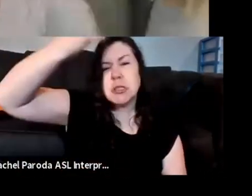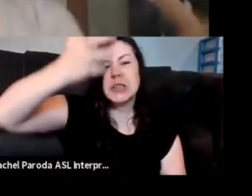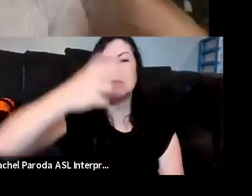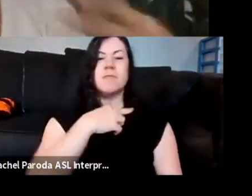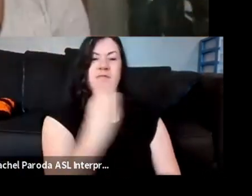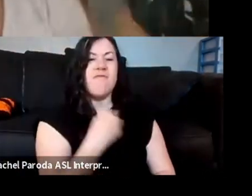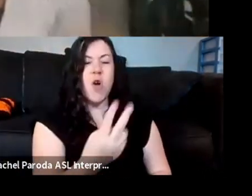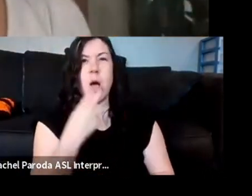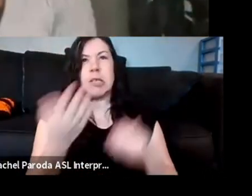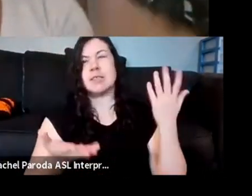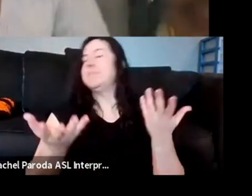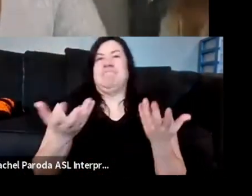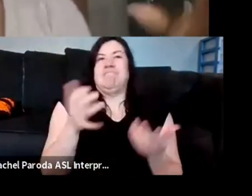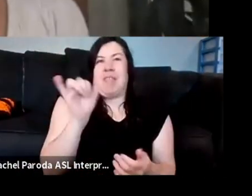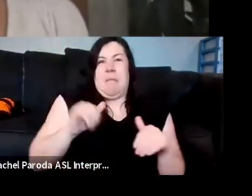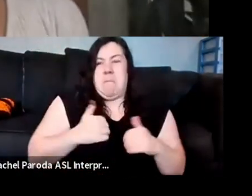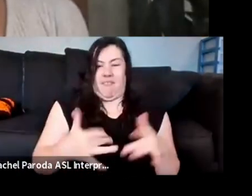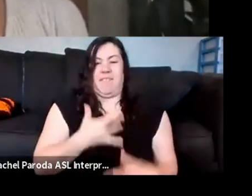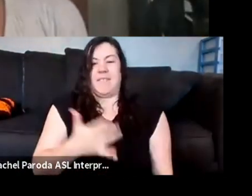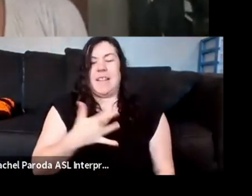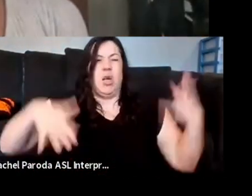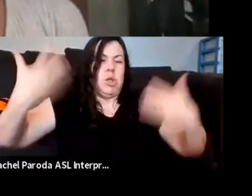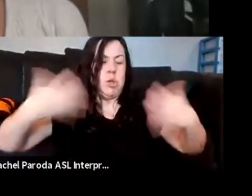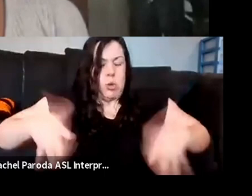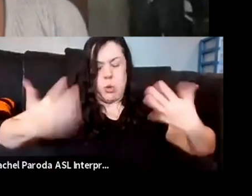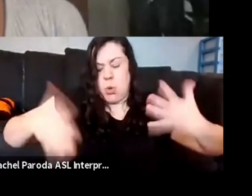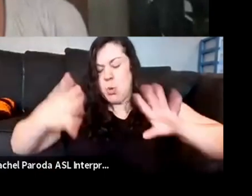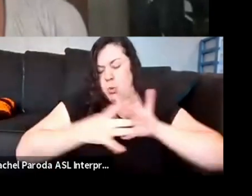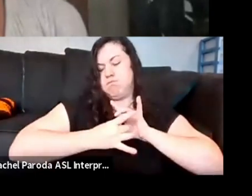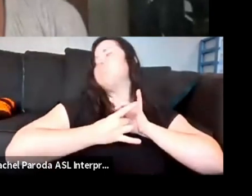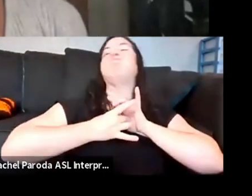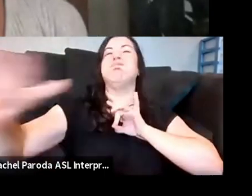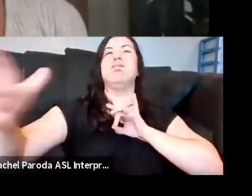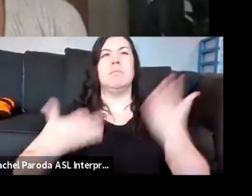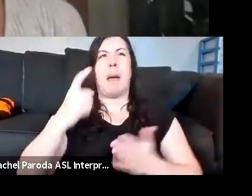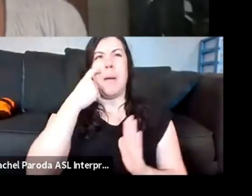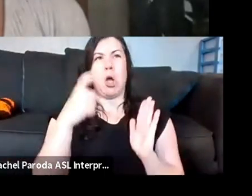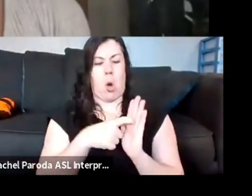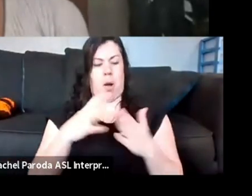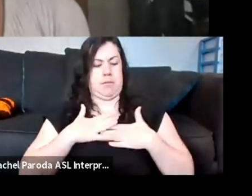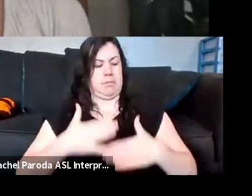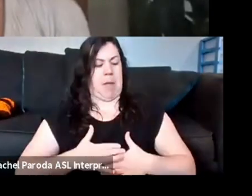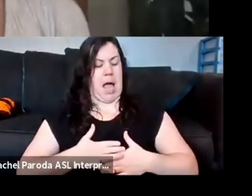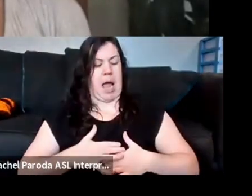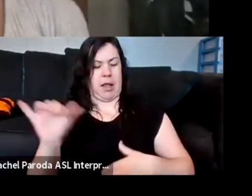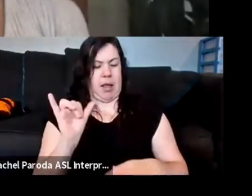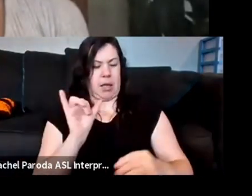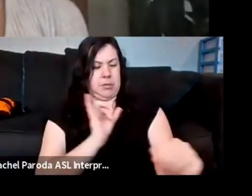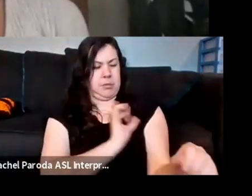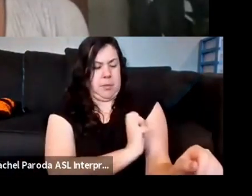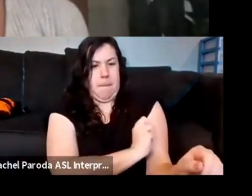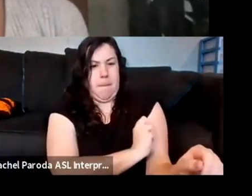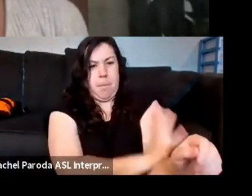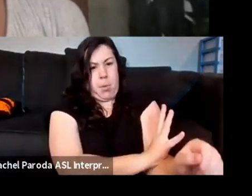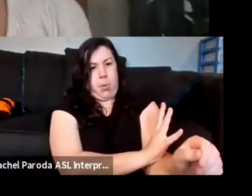guess I'm feeling some kind of way today. And then settle, and you might notice like a tingling, like a residue of like a release and opening some